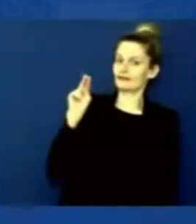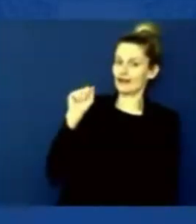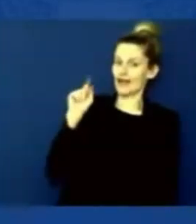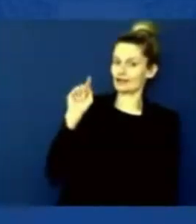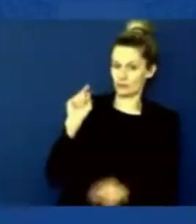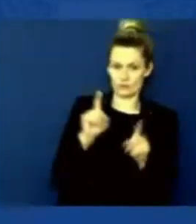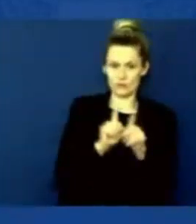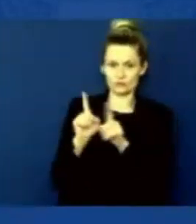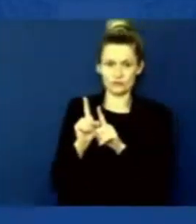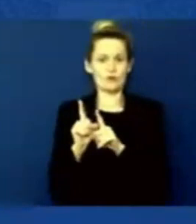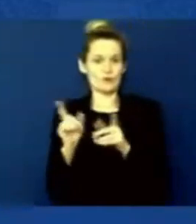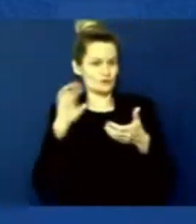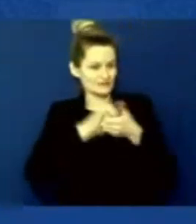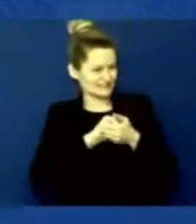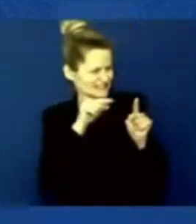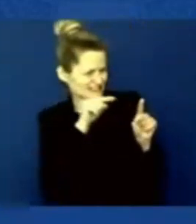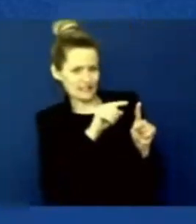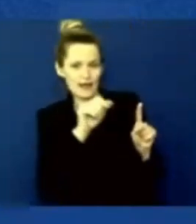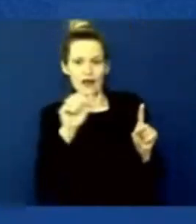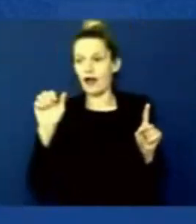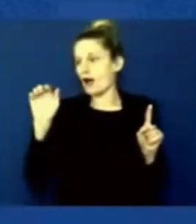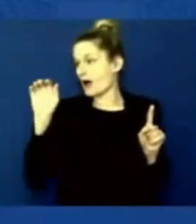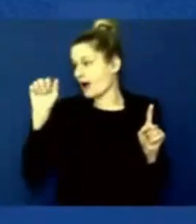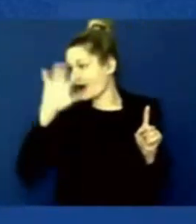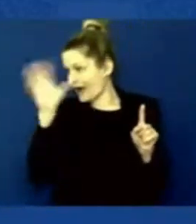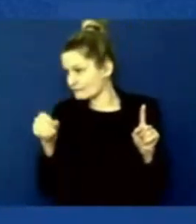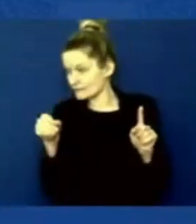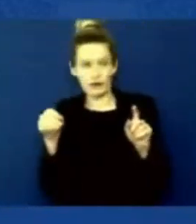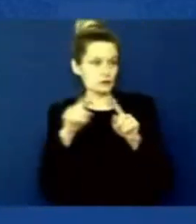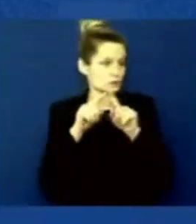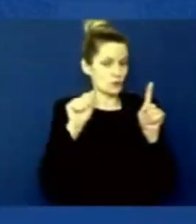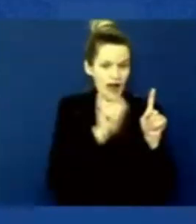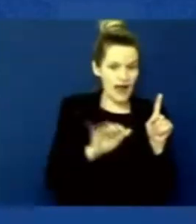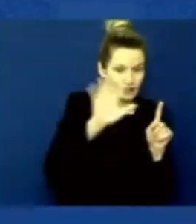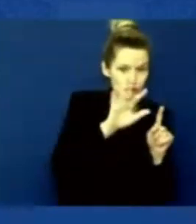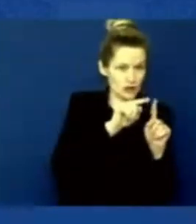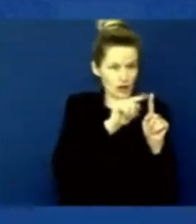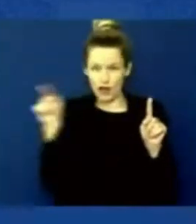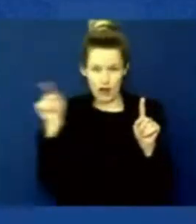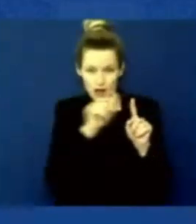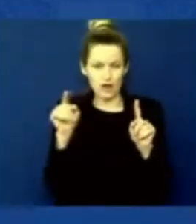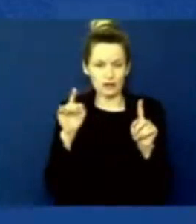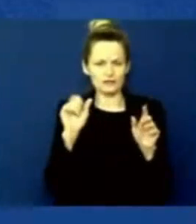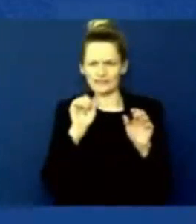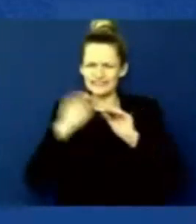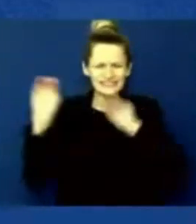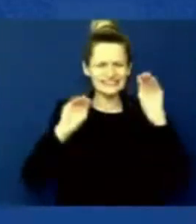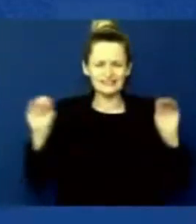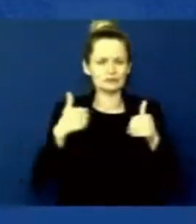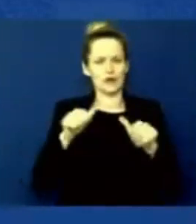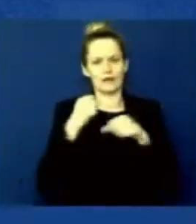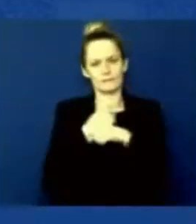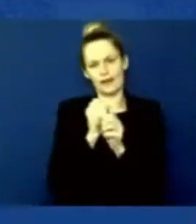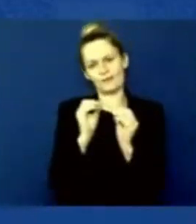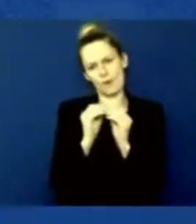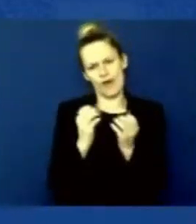Western Hemisphere, nations are making generous offers to support resettlement efforts. And I've been in personal contact with the leaders of